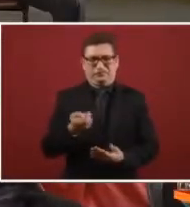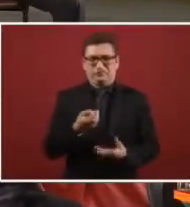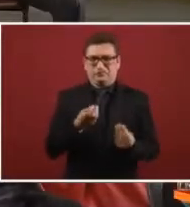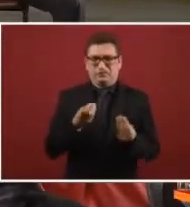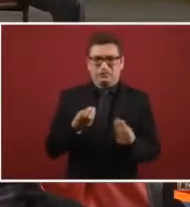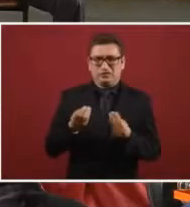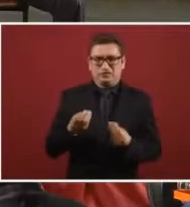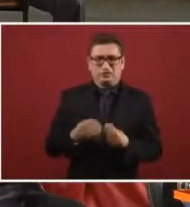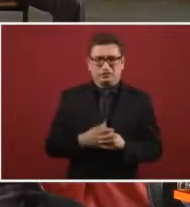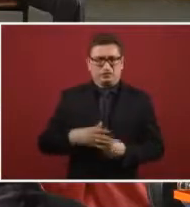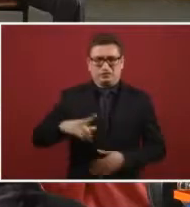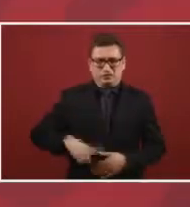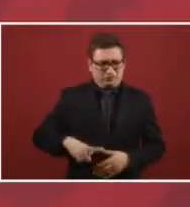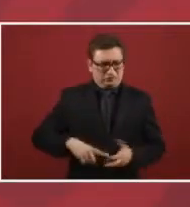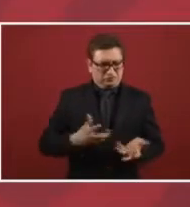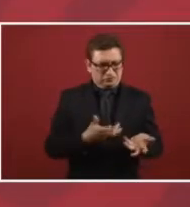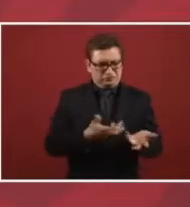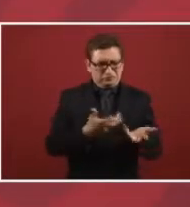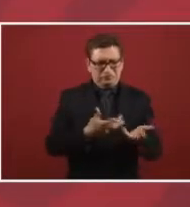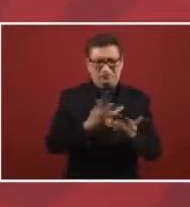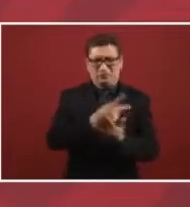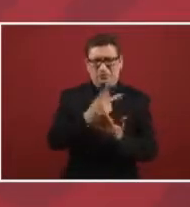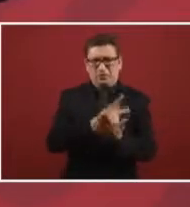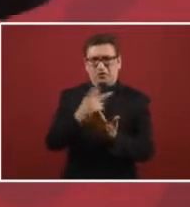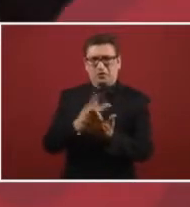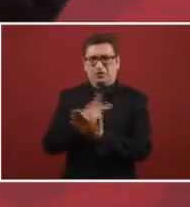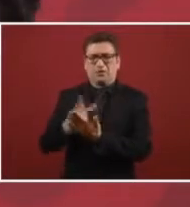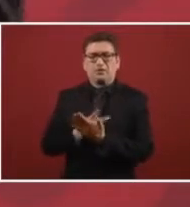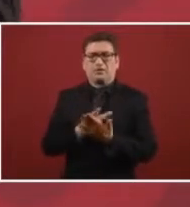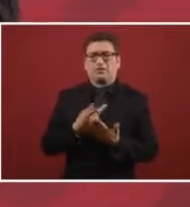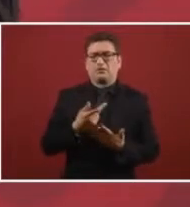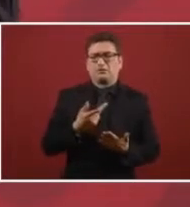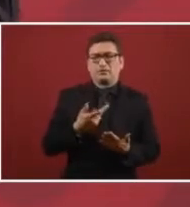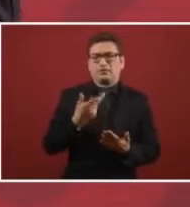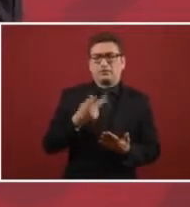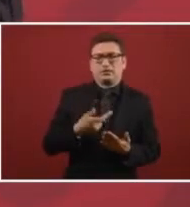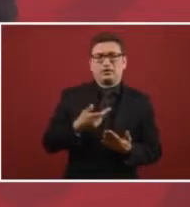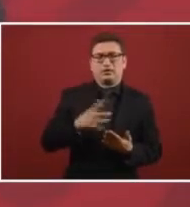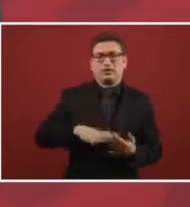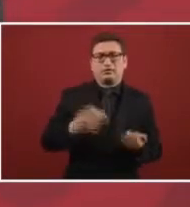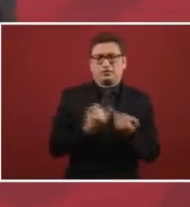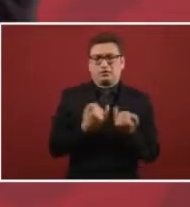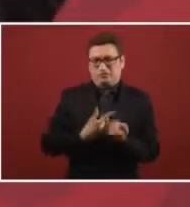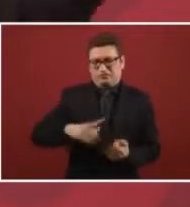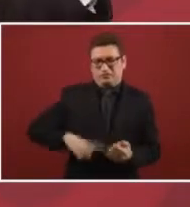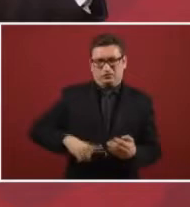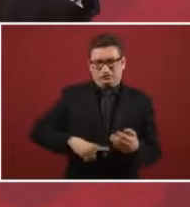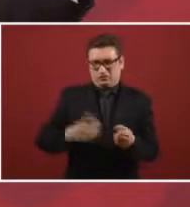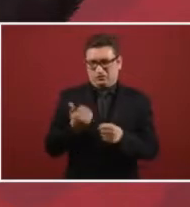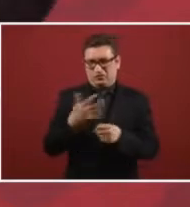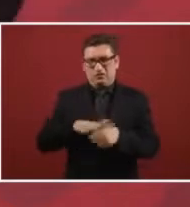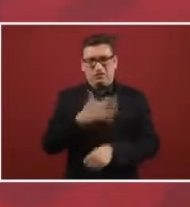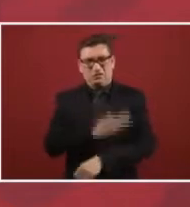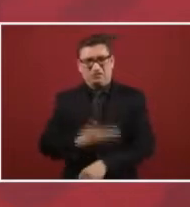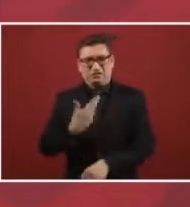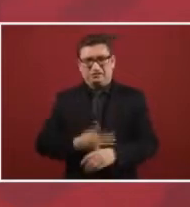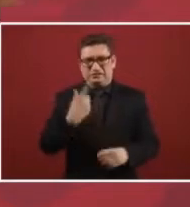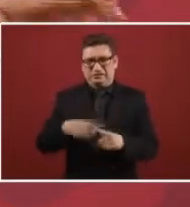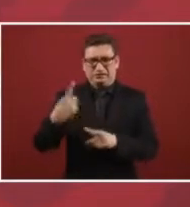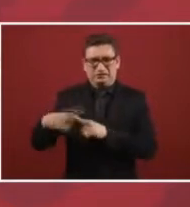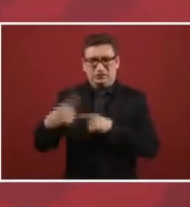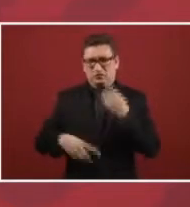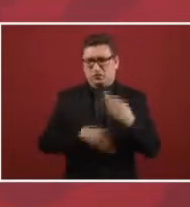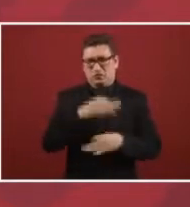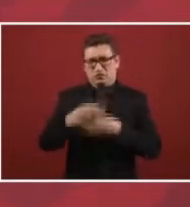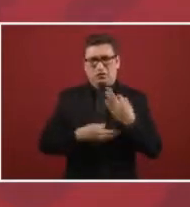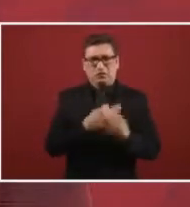being spread out in actions of government but all of it was administrative apparatus bureaucratic